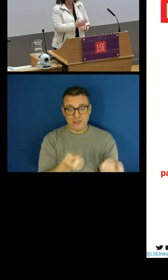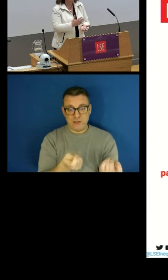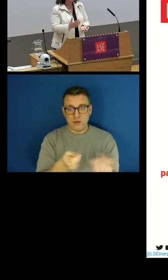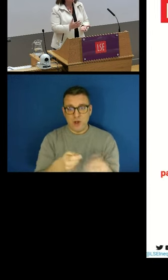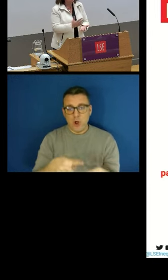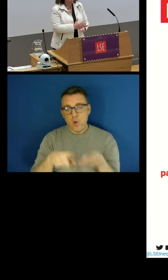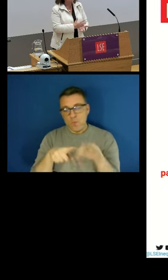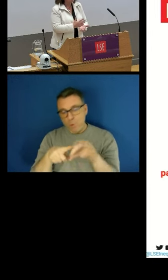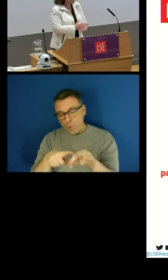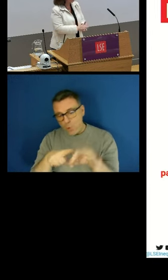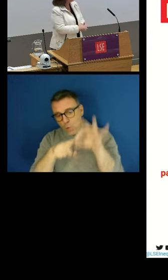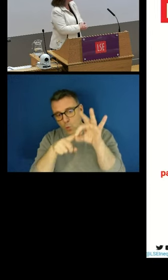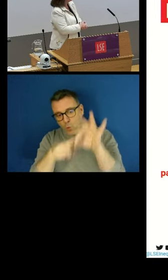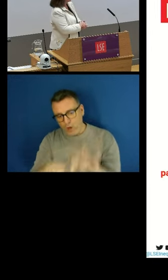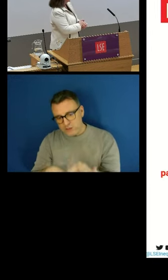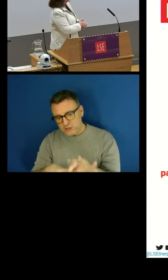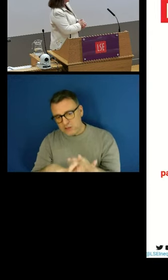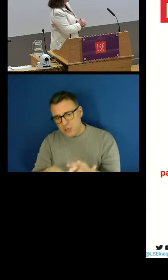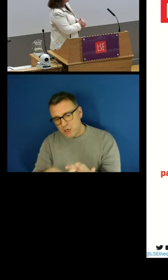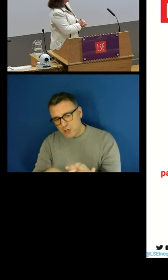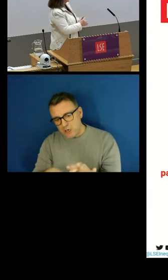jumps. There's a big shift.